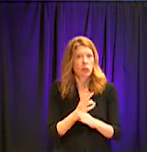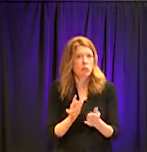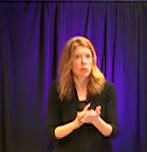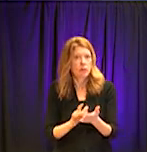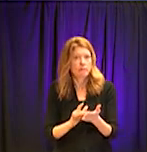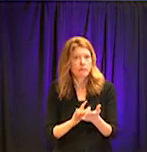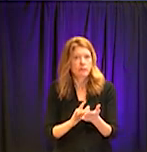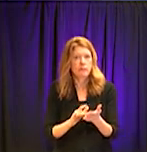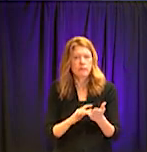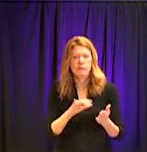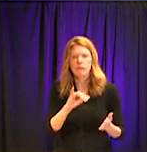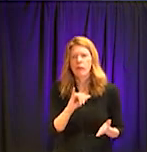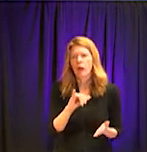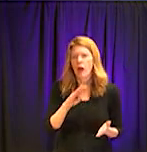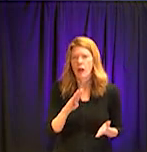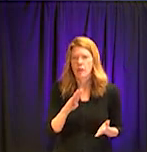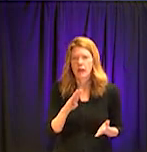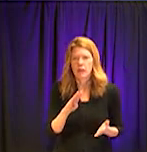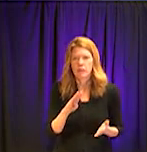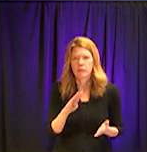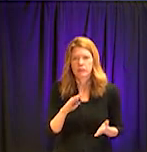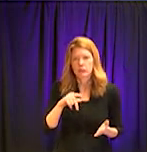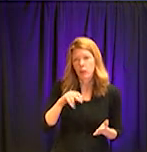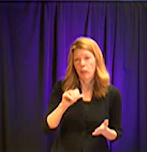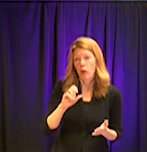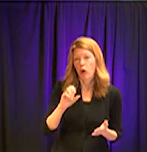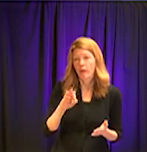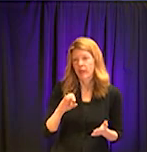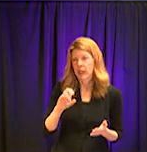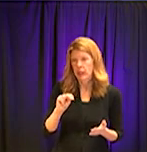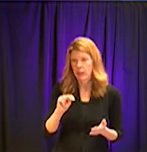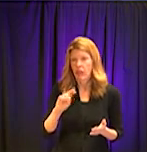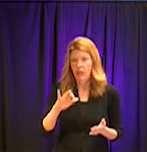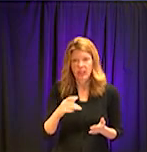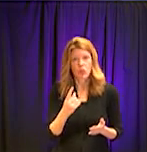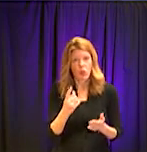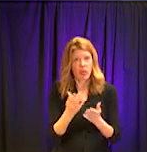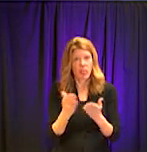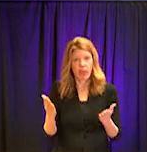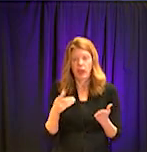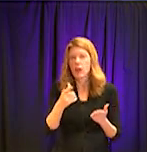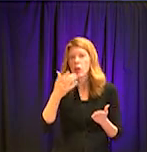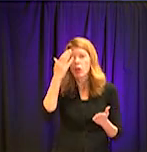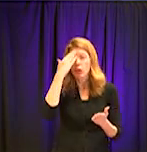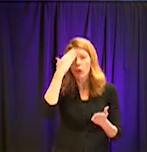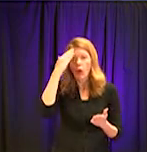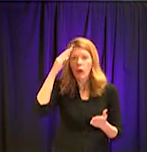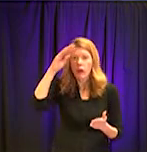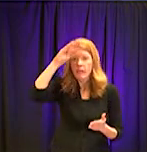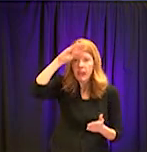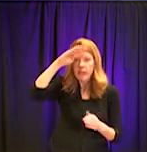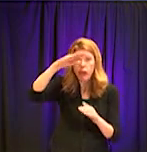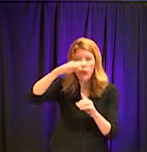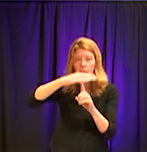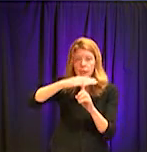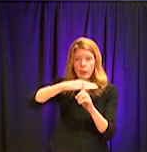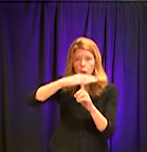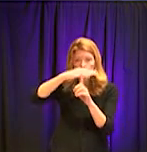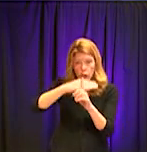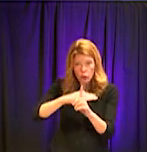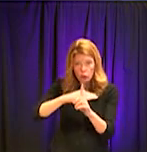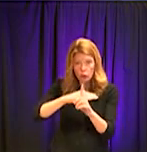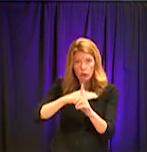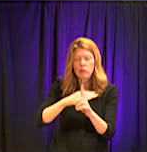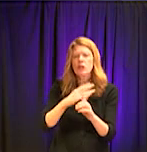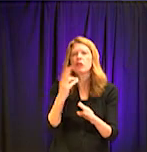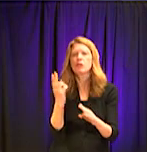anti-inflammatories. So when we tell you, you know, take fever reducers, I'm not talking about ibuprofen. There have been studies that have